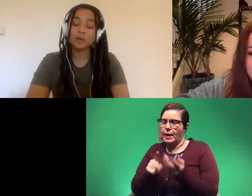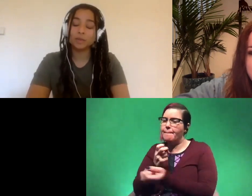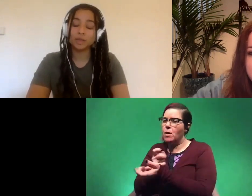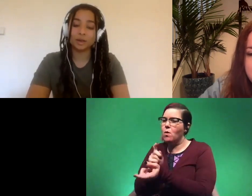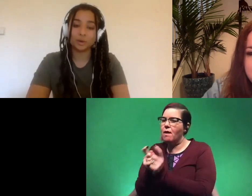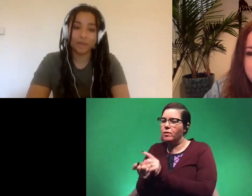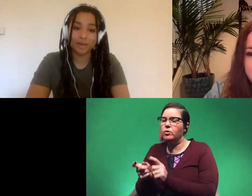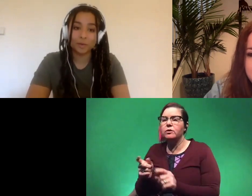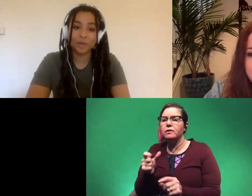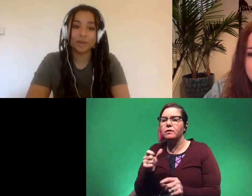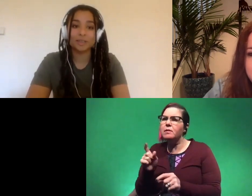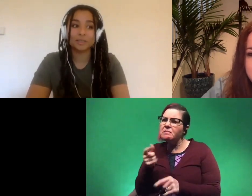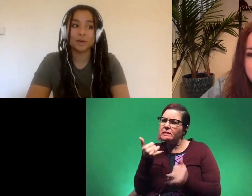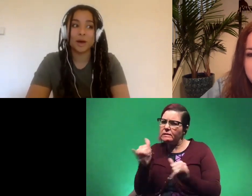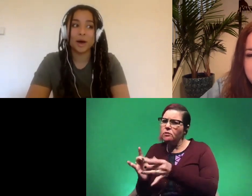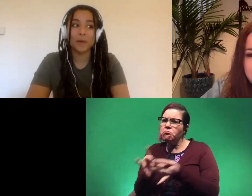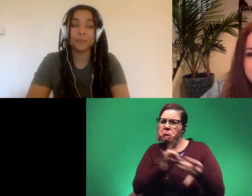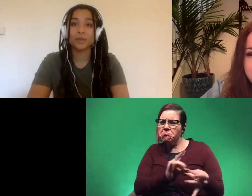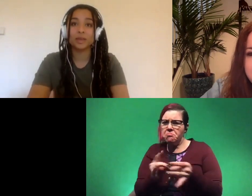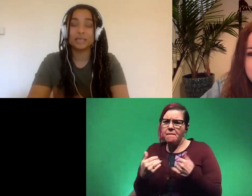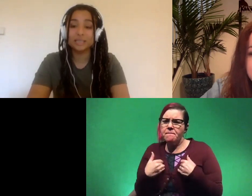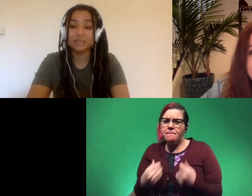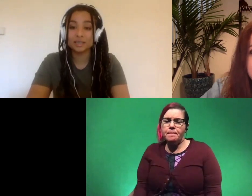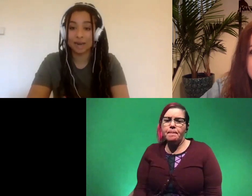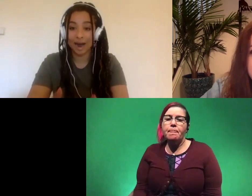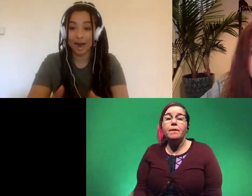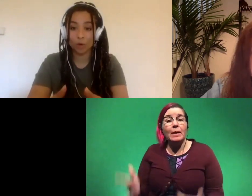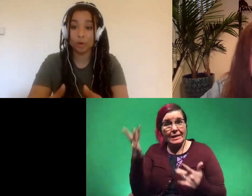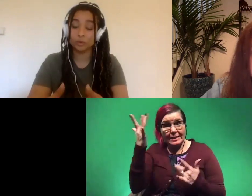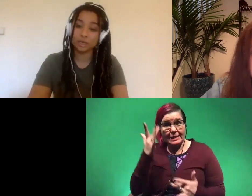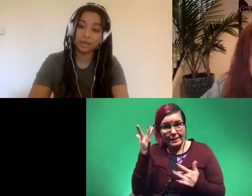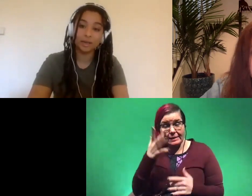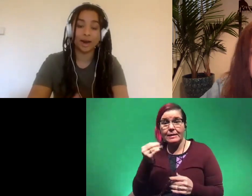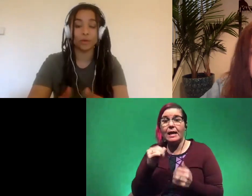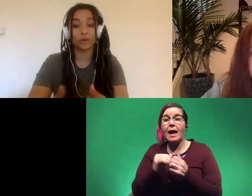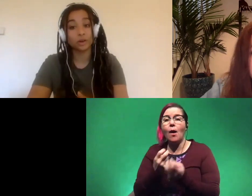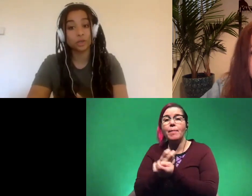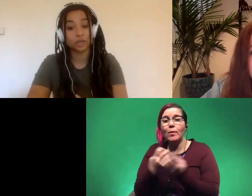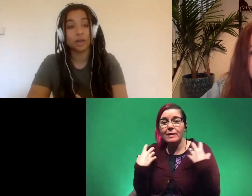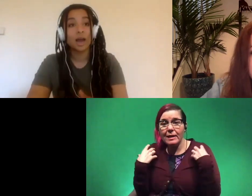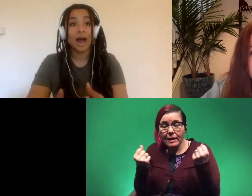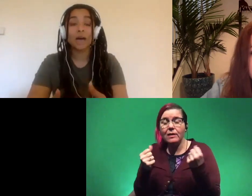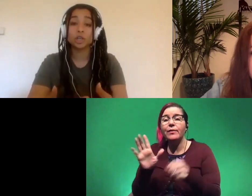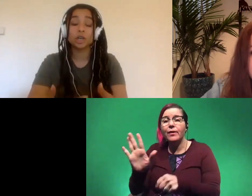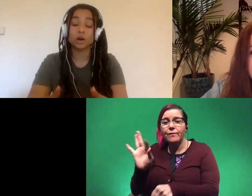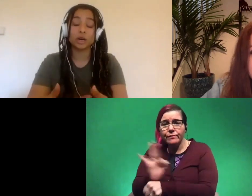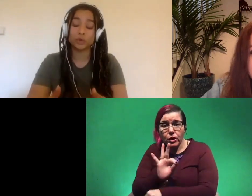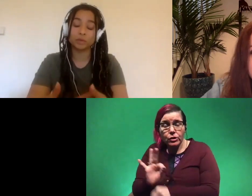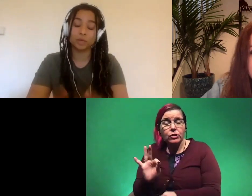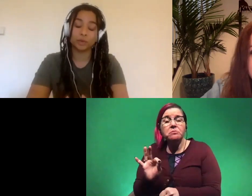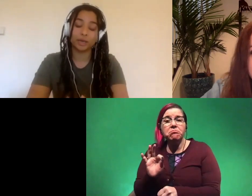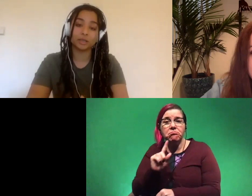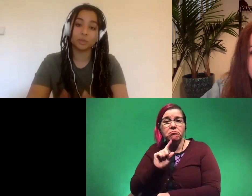it's not completely unrelated because um diseases and how bones heal and how they function actually are